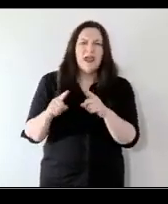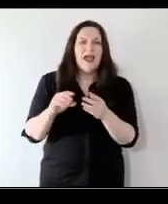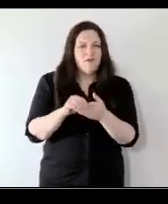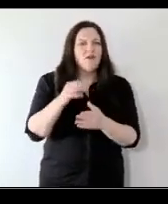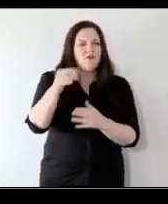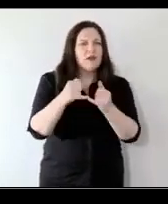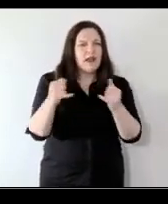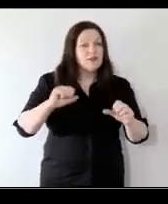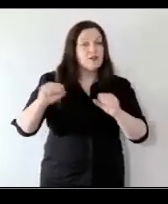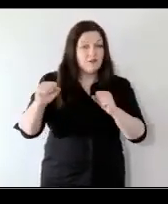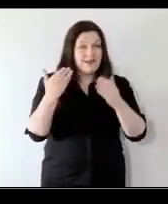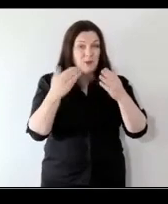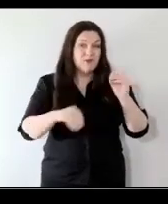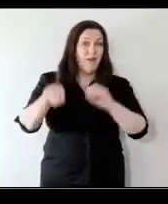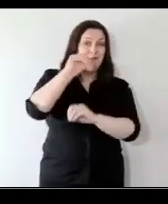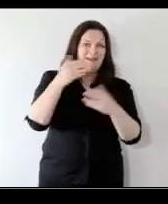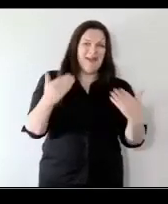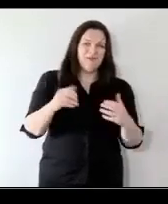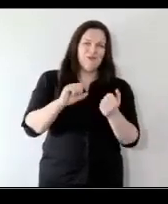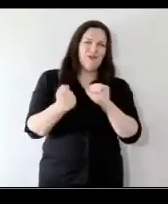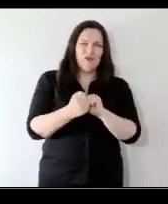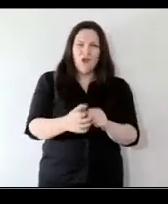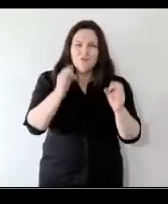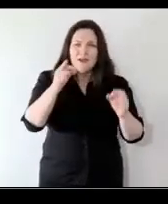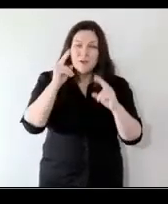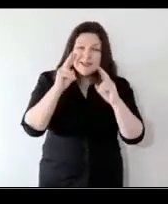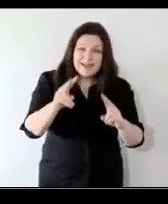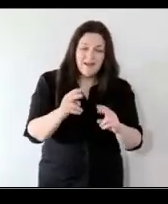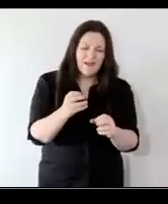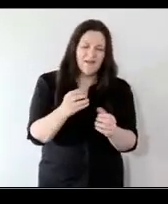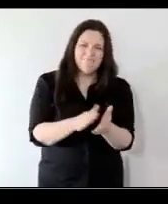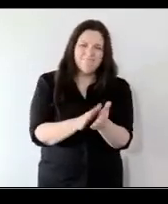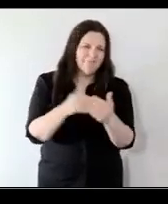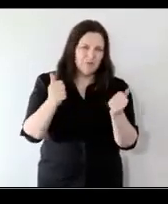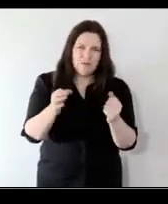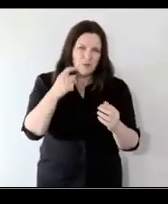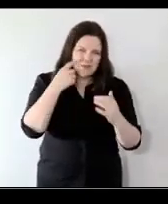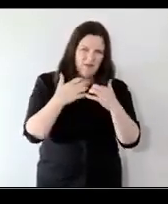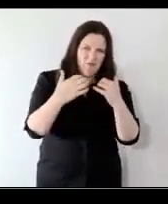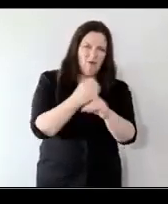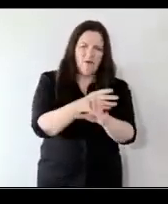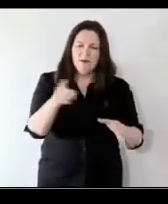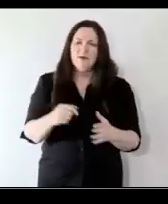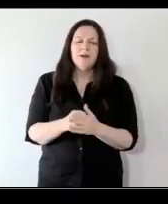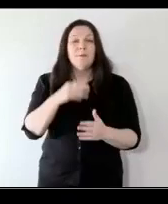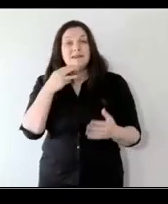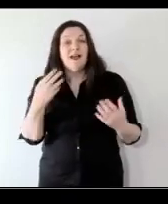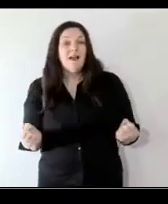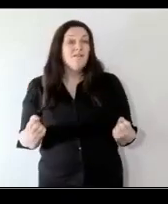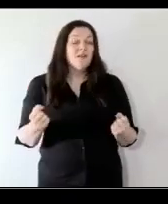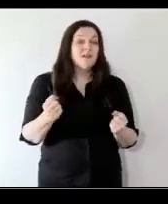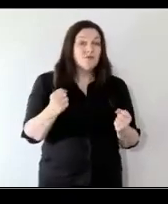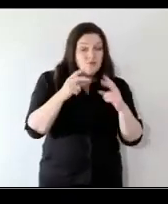frontline services have come to the top. That's great to see. It is so great to have all of you. So frontline services followed by research academia